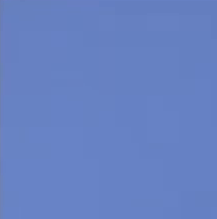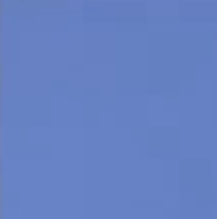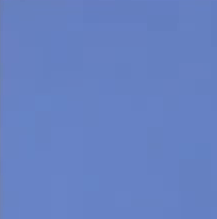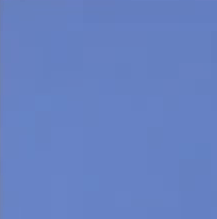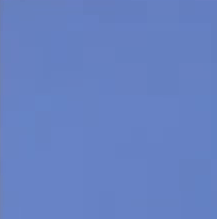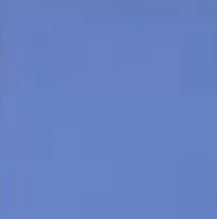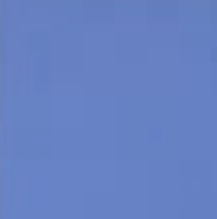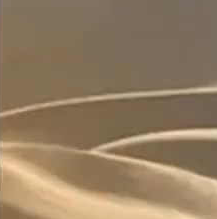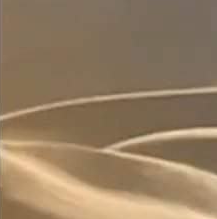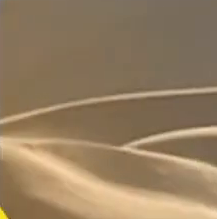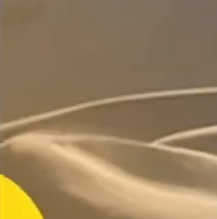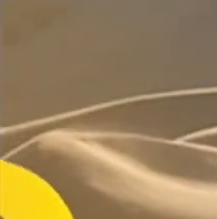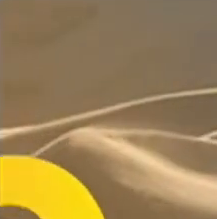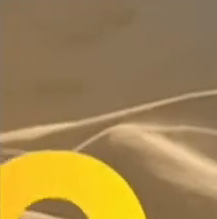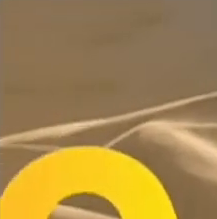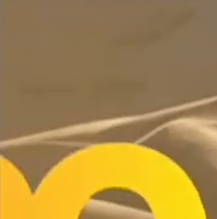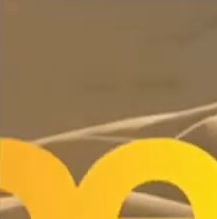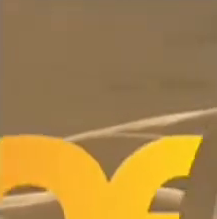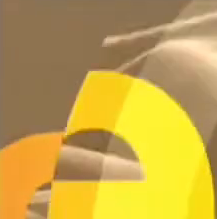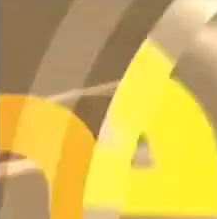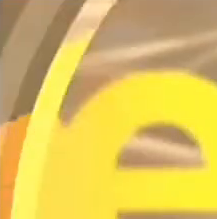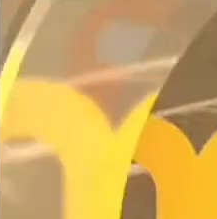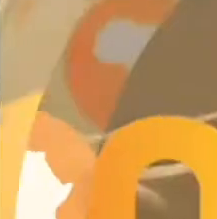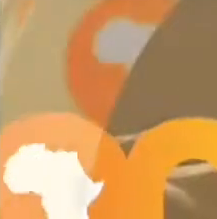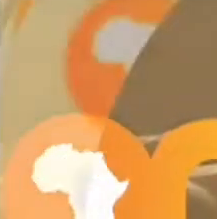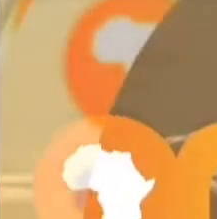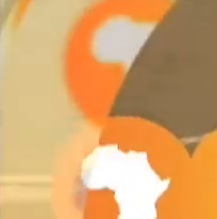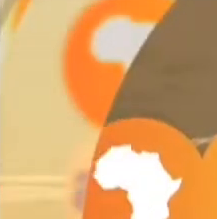out if you don't have a changed heart.